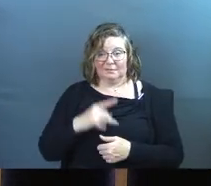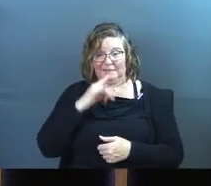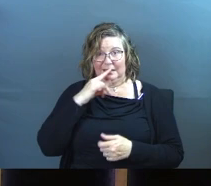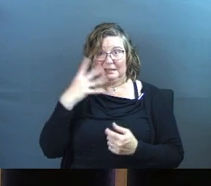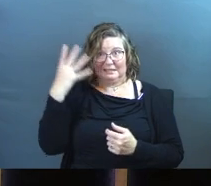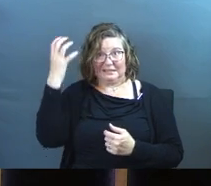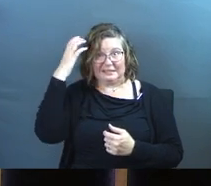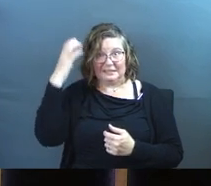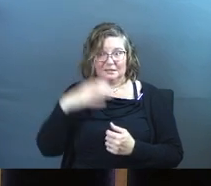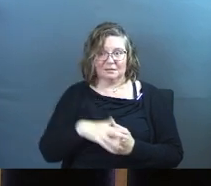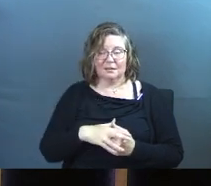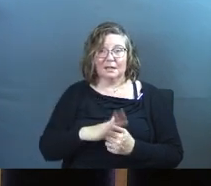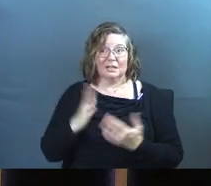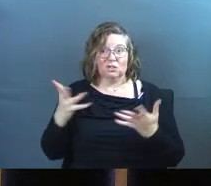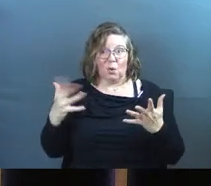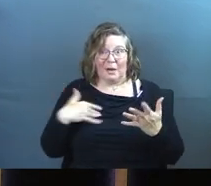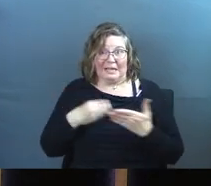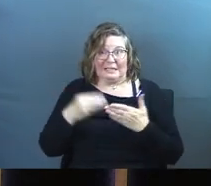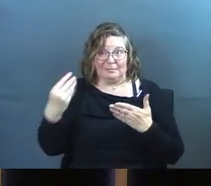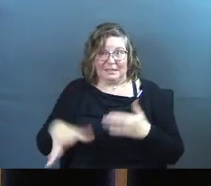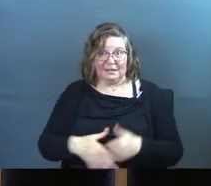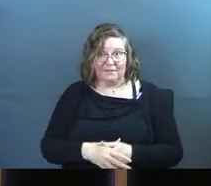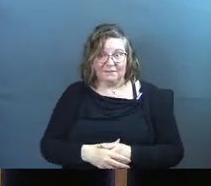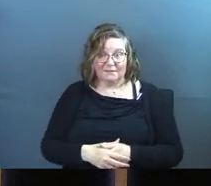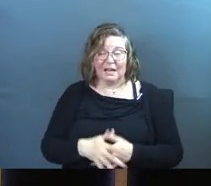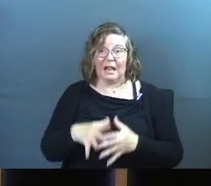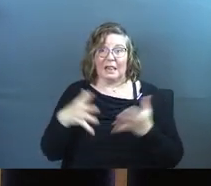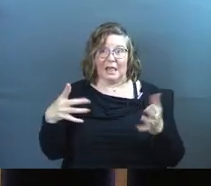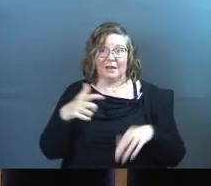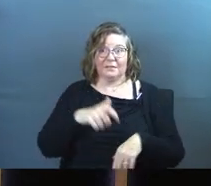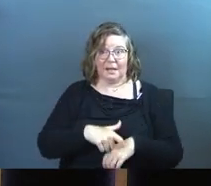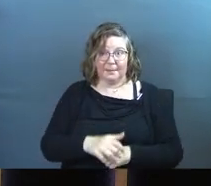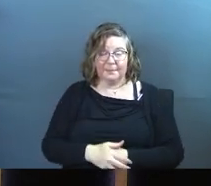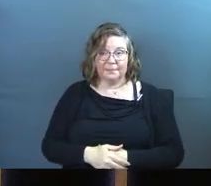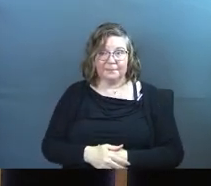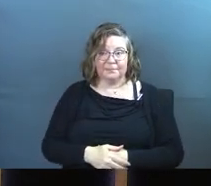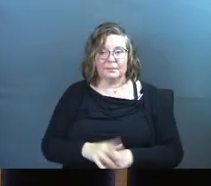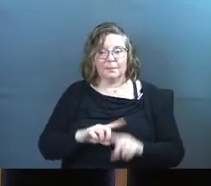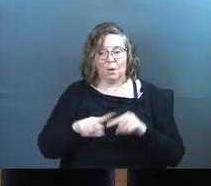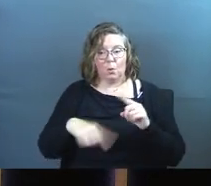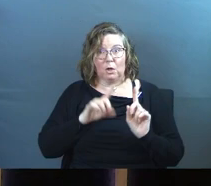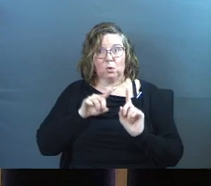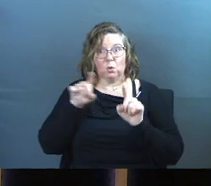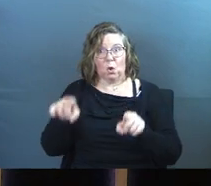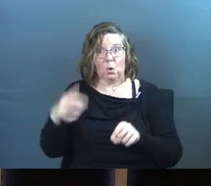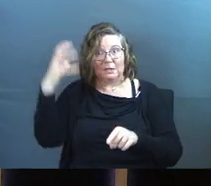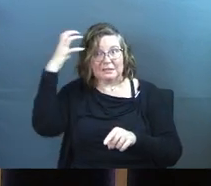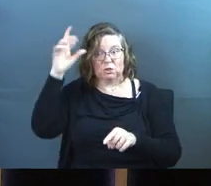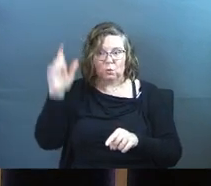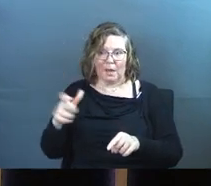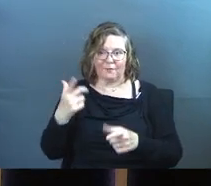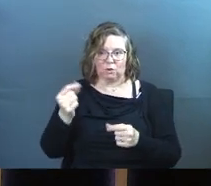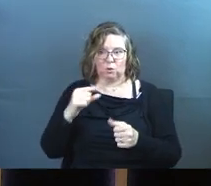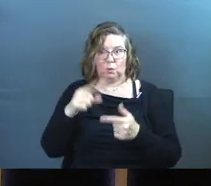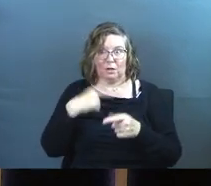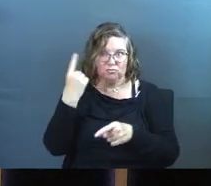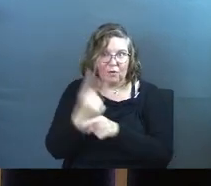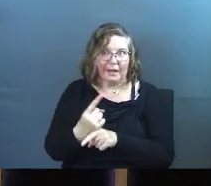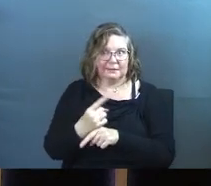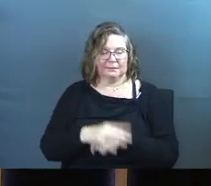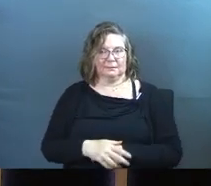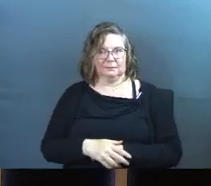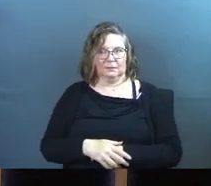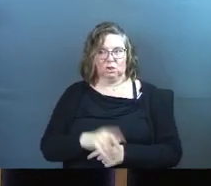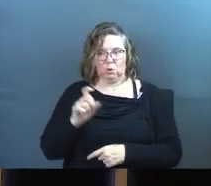your kids to Disney. It's already expensive. It takes a lot of time. But when you go to Disney, you have to do Disney right. Right.